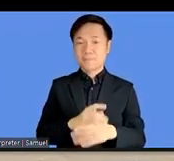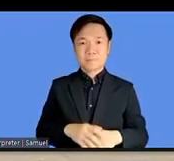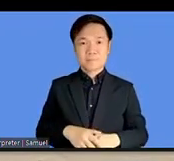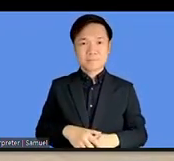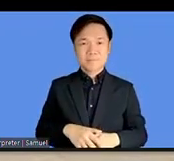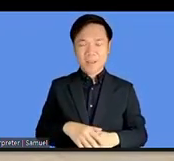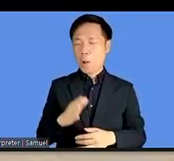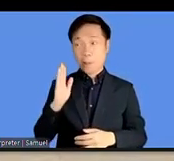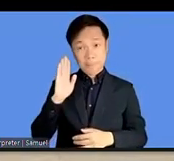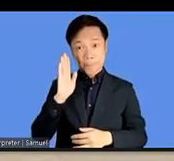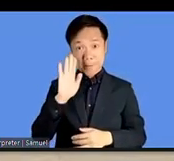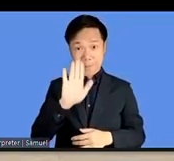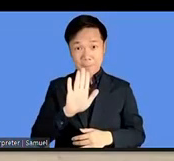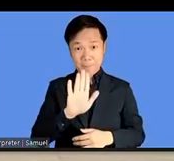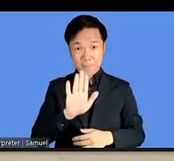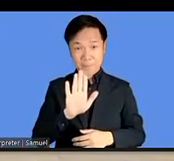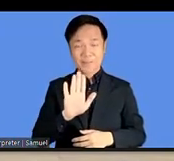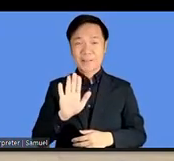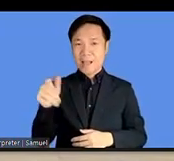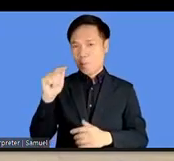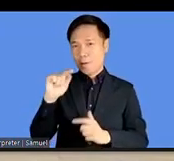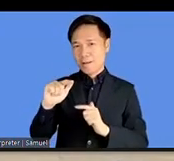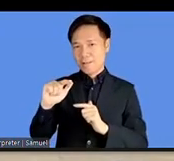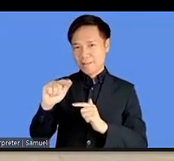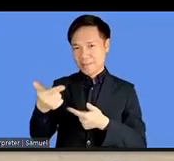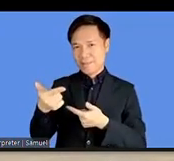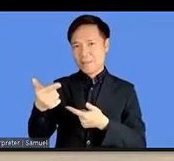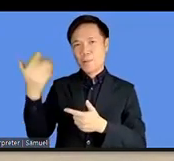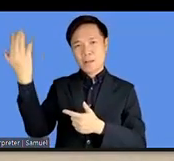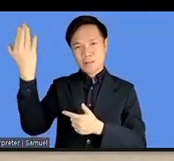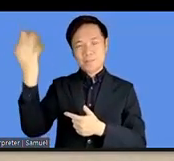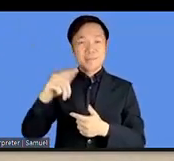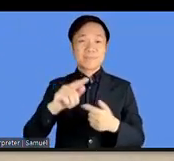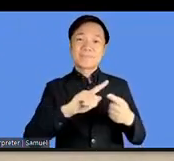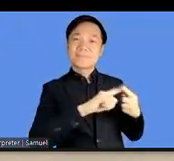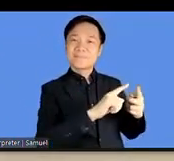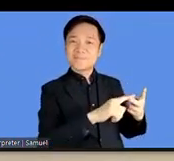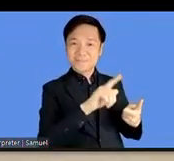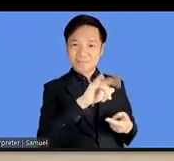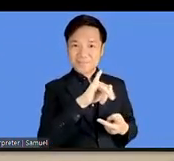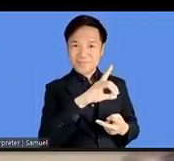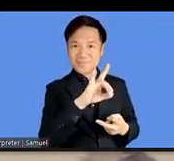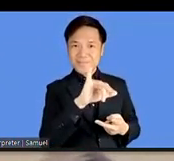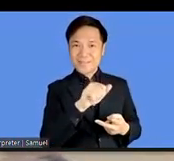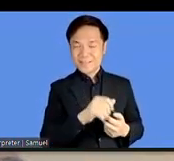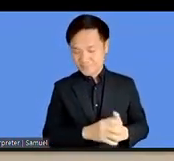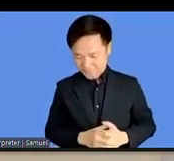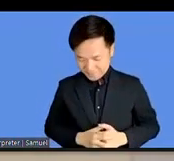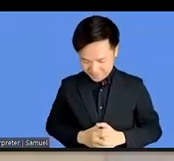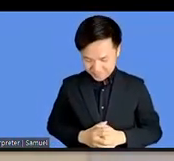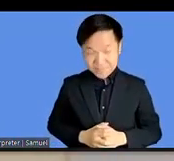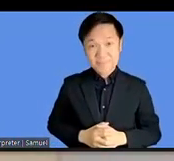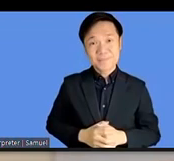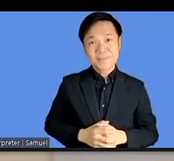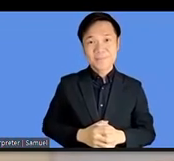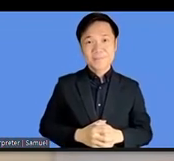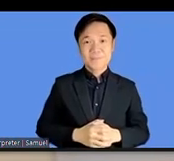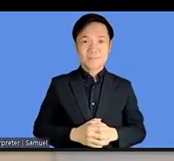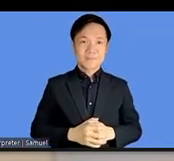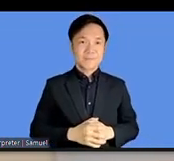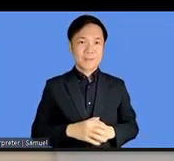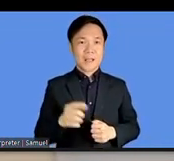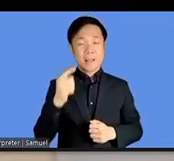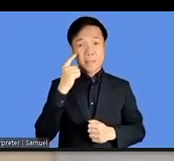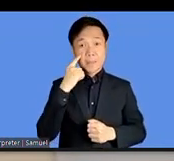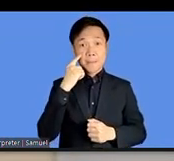so we're going to give the floor now to lydia best um thank you so lydia speaking um i'm looking on the perspective of the